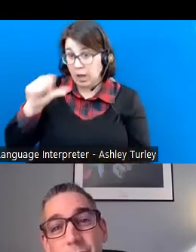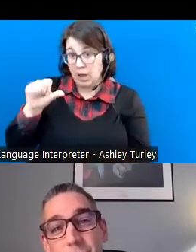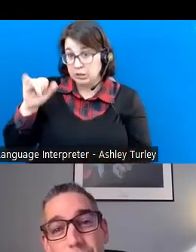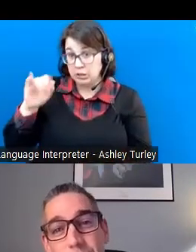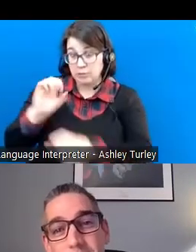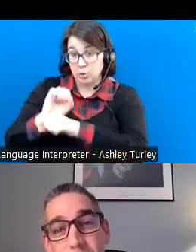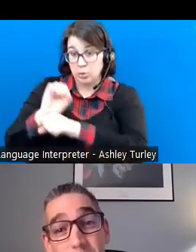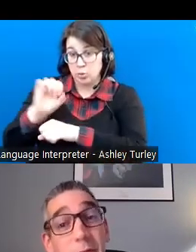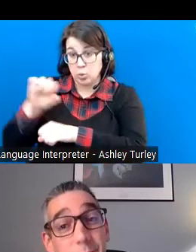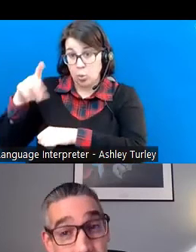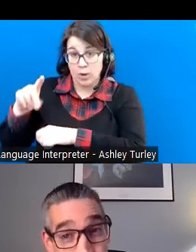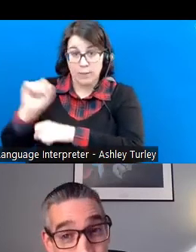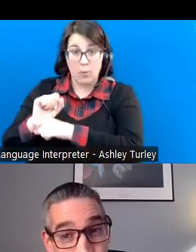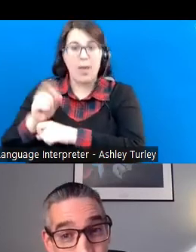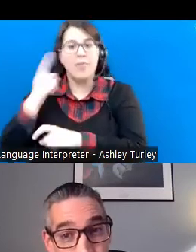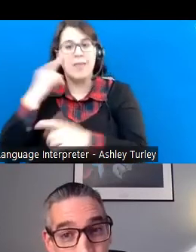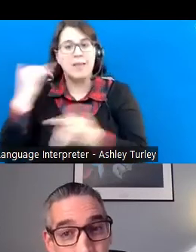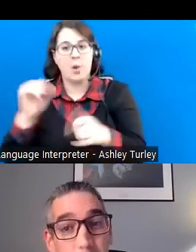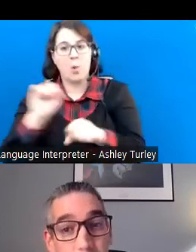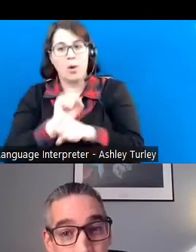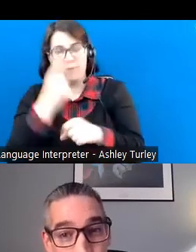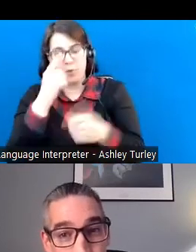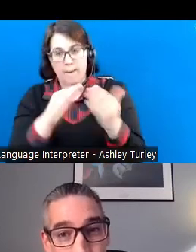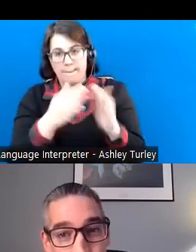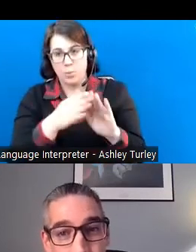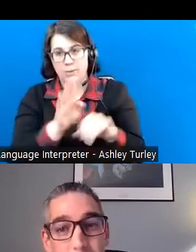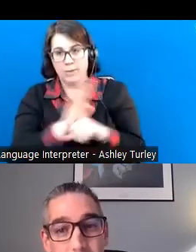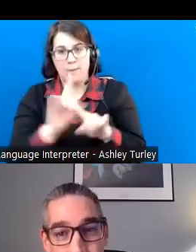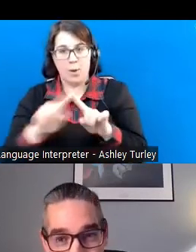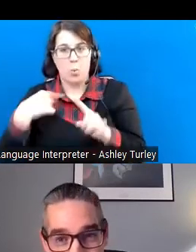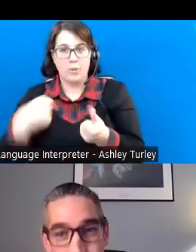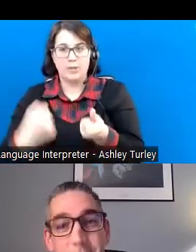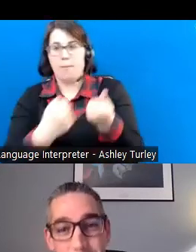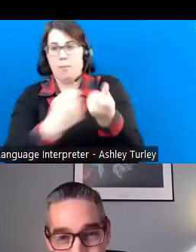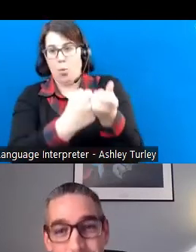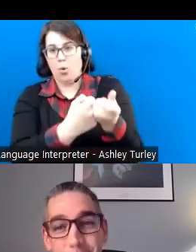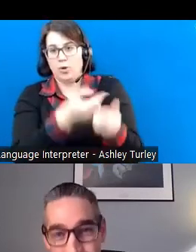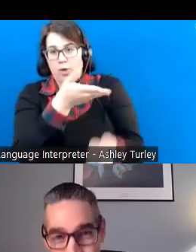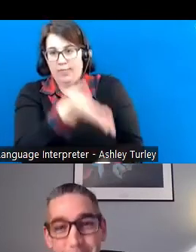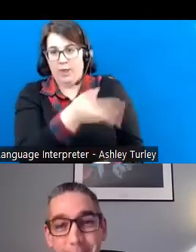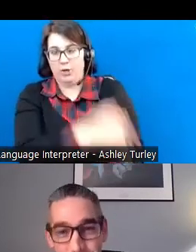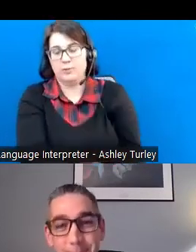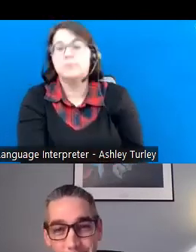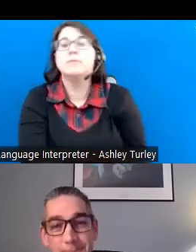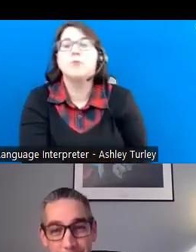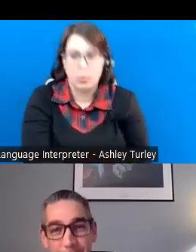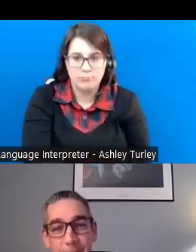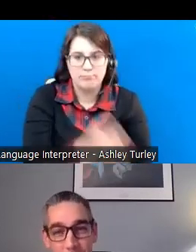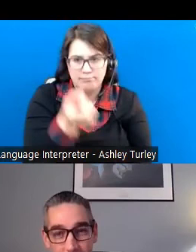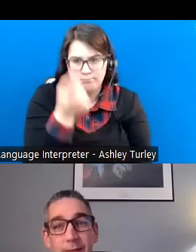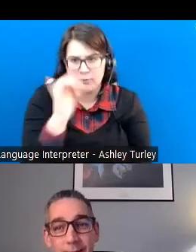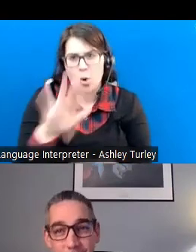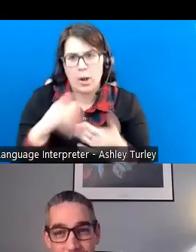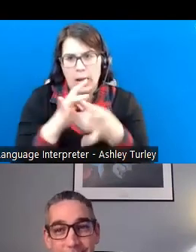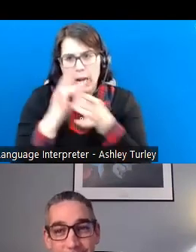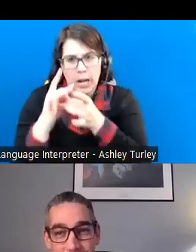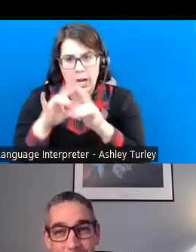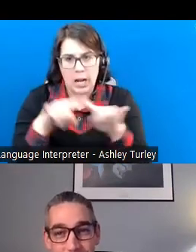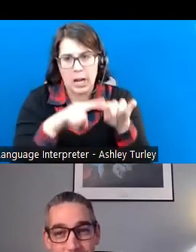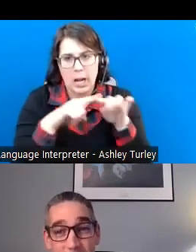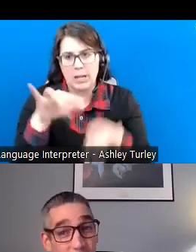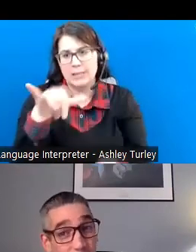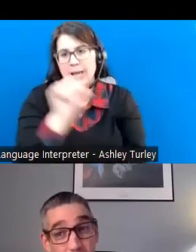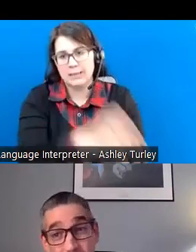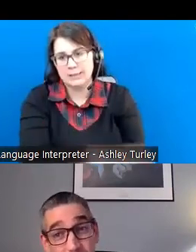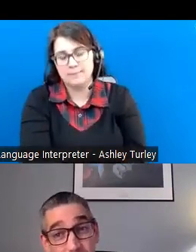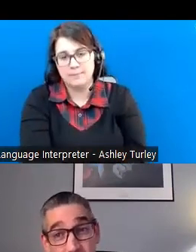think she works for a community business. We just support her in a community business there. Yep. Gotcha. So it's all interconnected, though. Yes, it is. Yep,